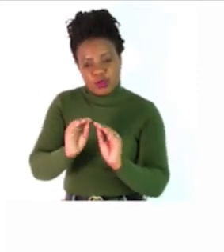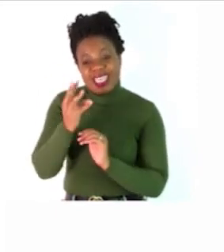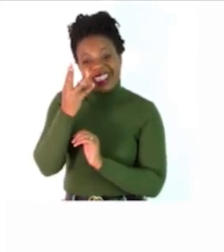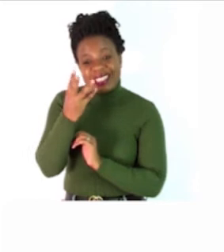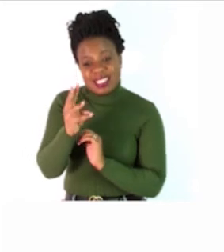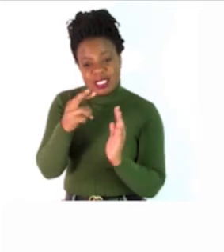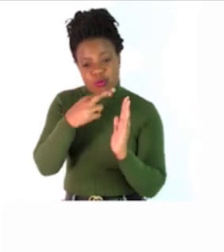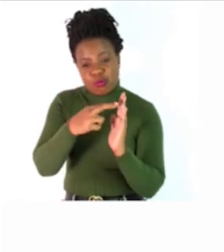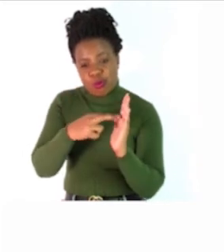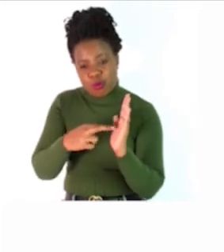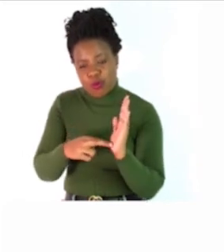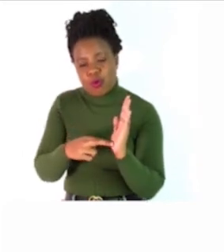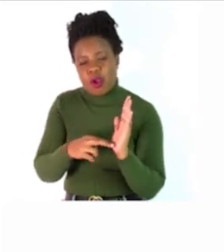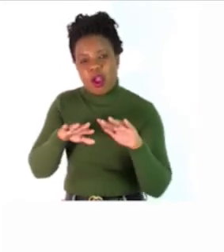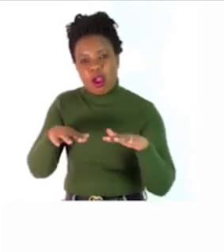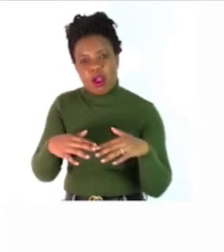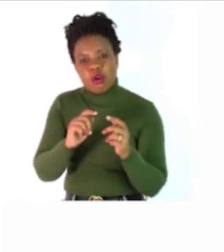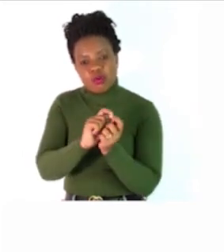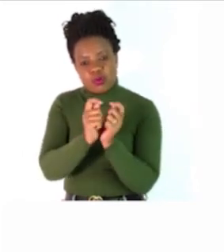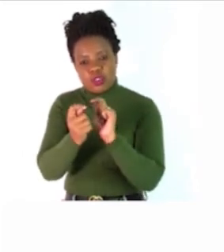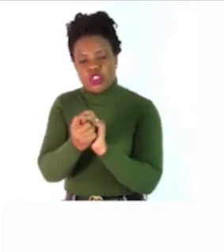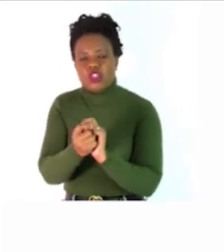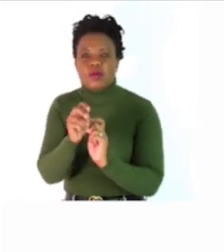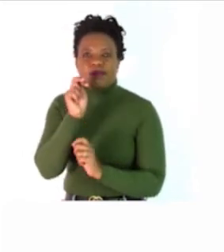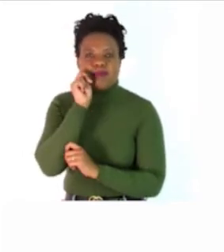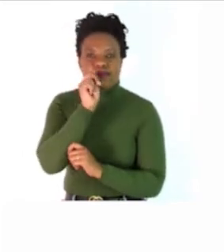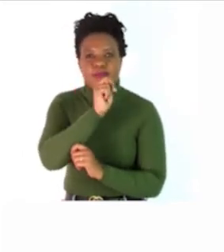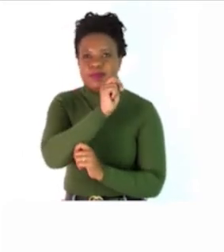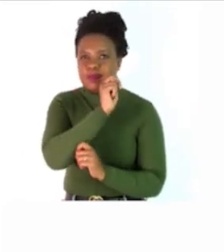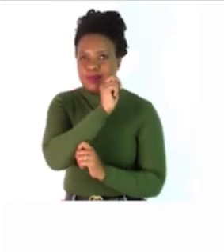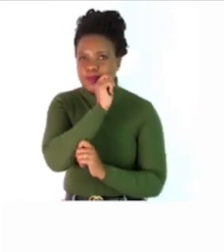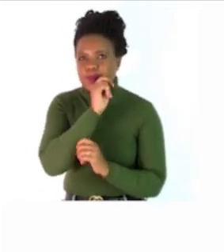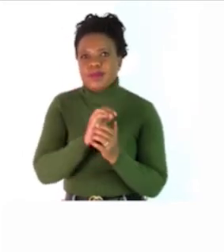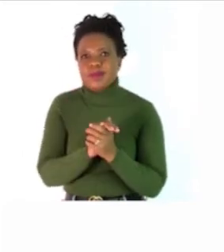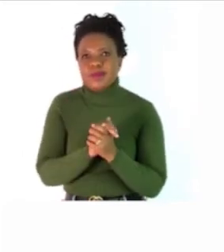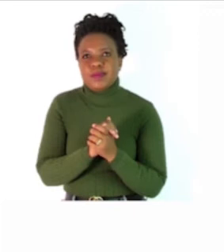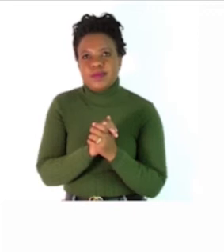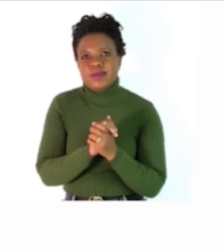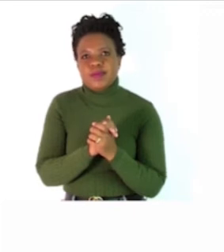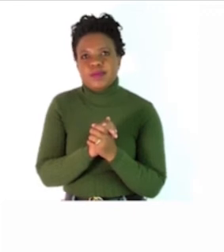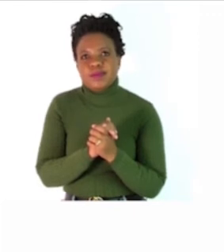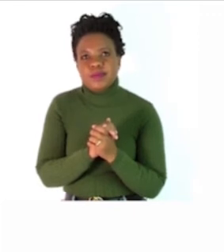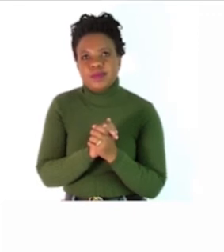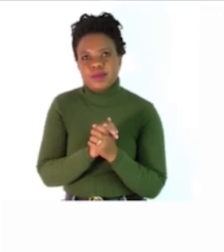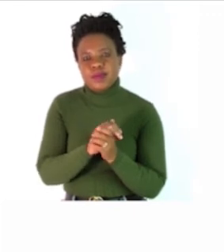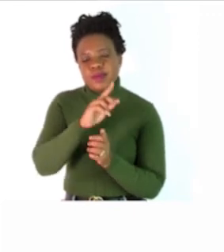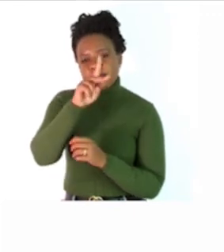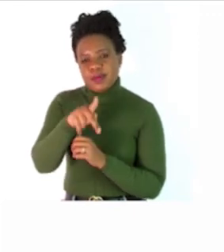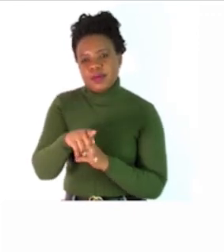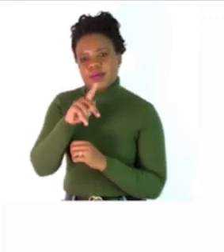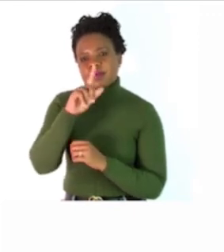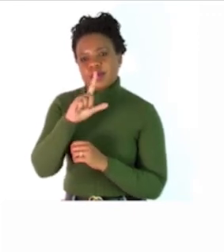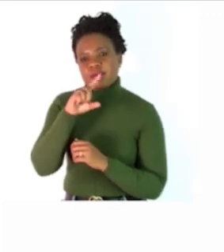to their plural forms and we said plural we are talking about many